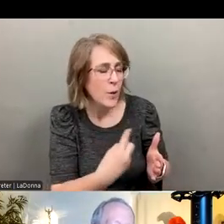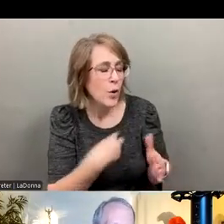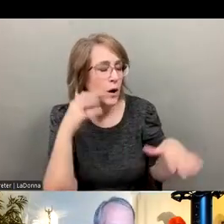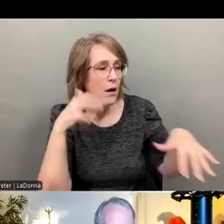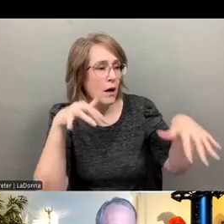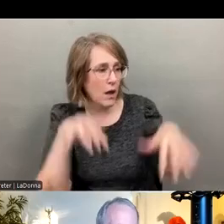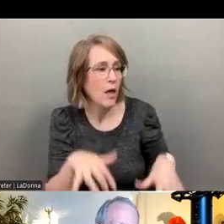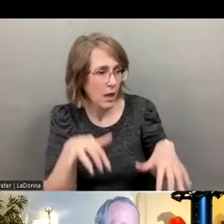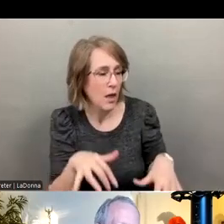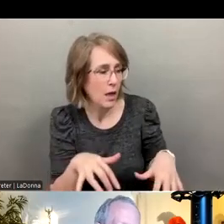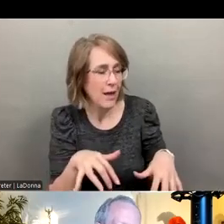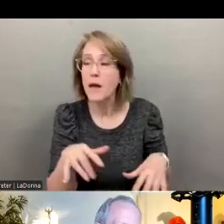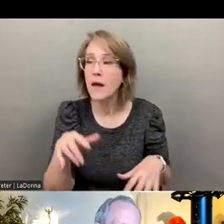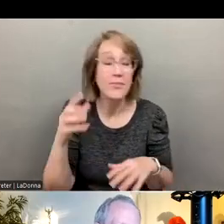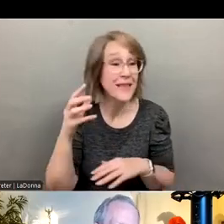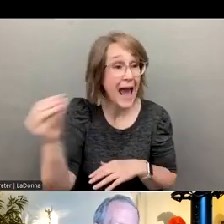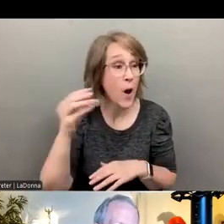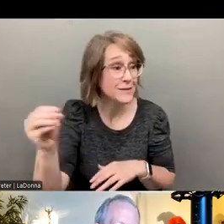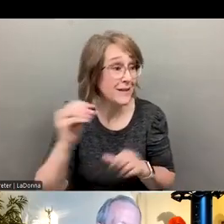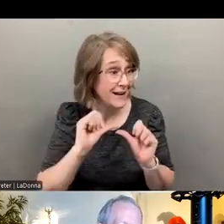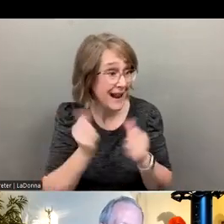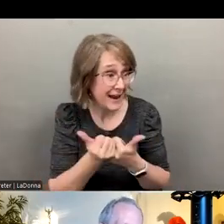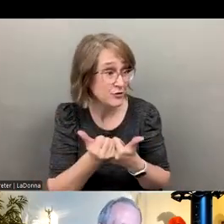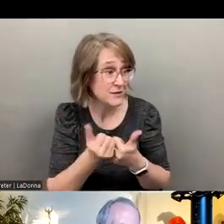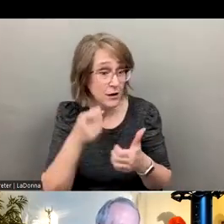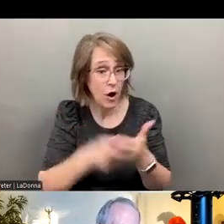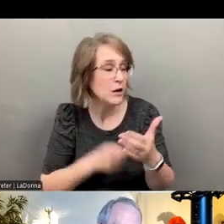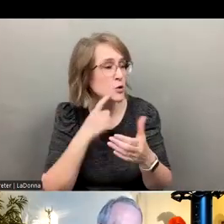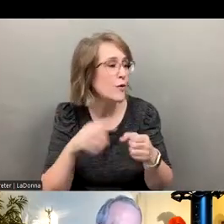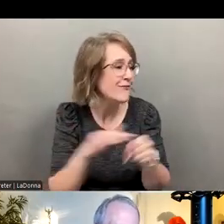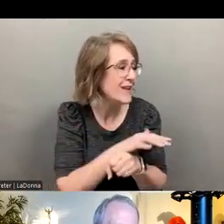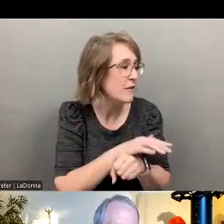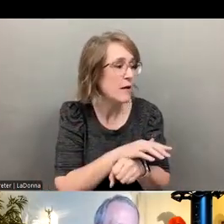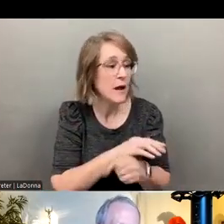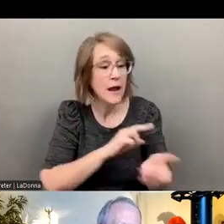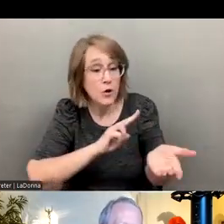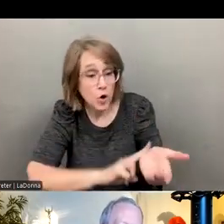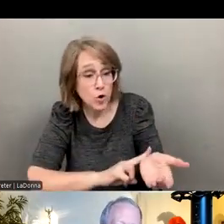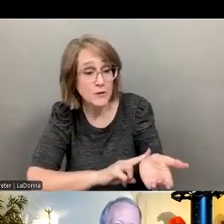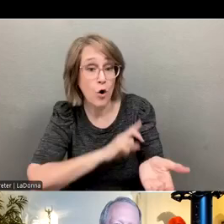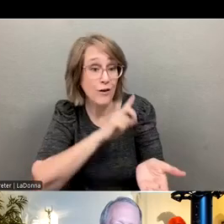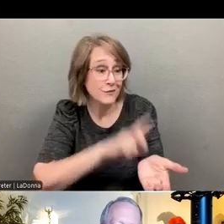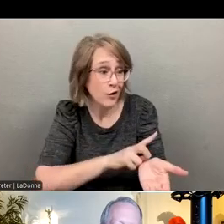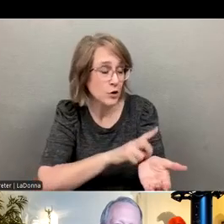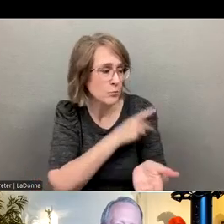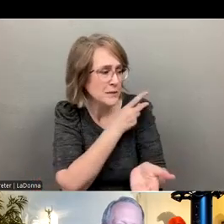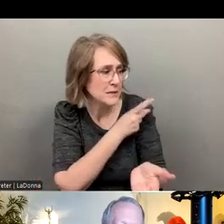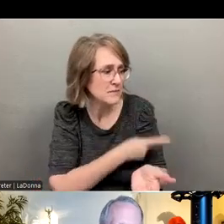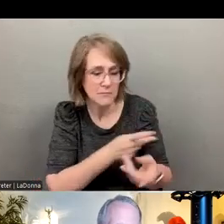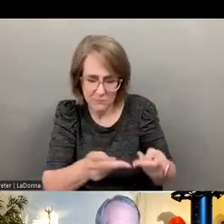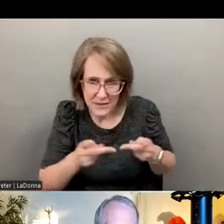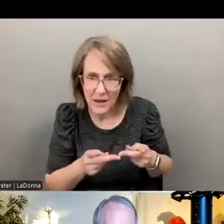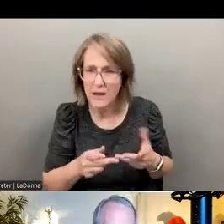uh, those, those outside agency costs of filling a nursing or, or physician position. And we've always used that sum.